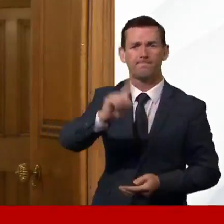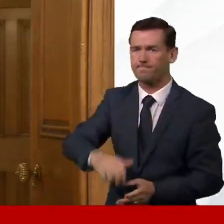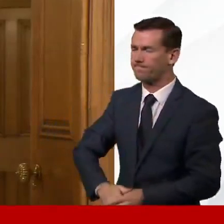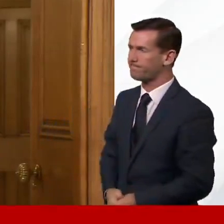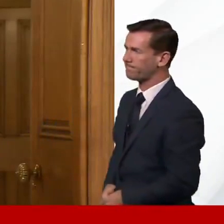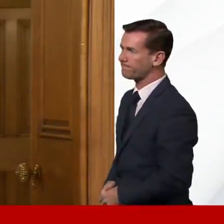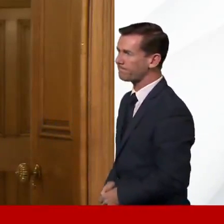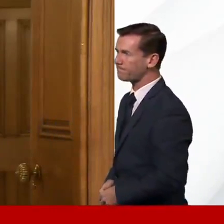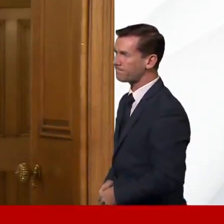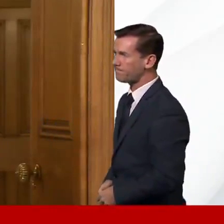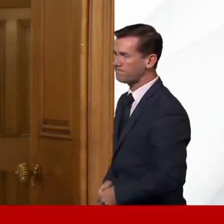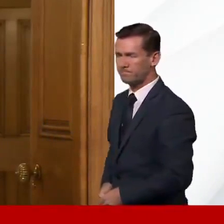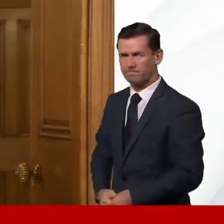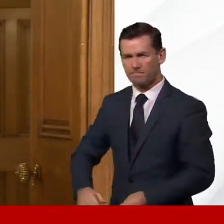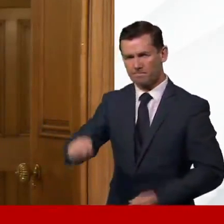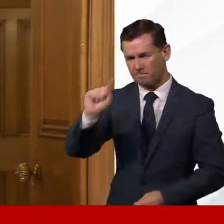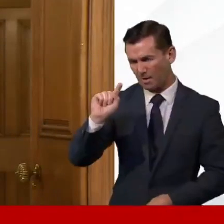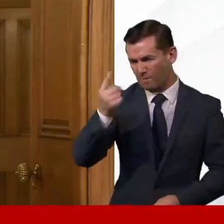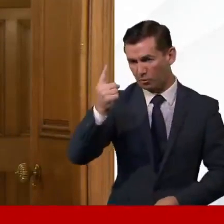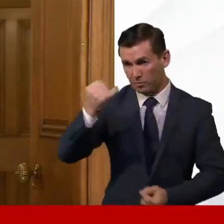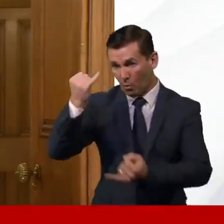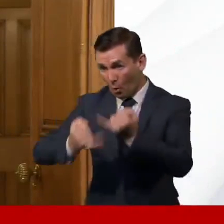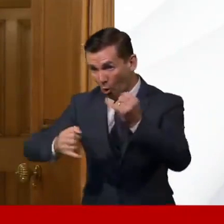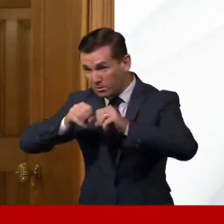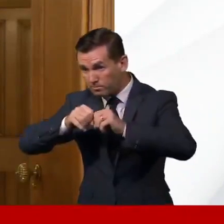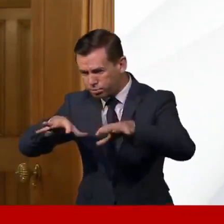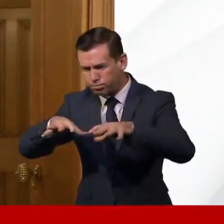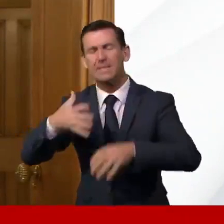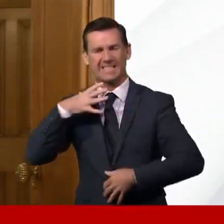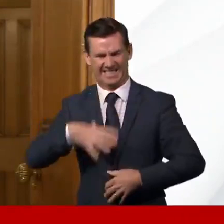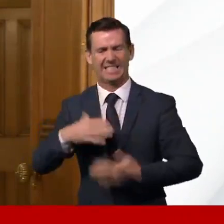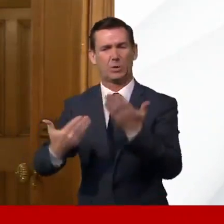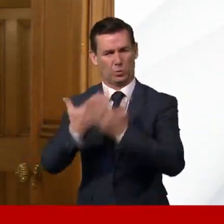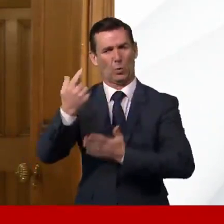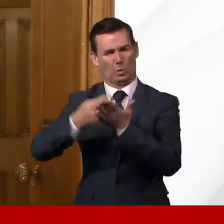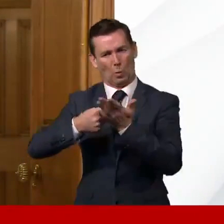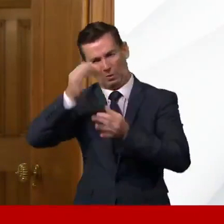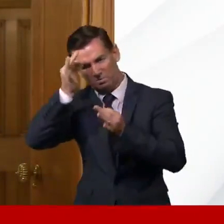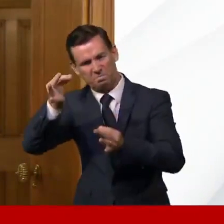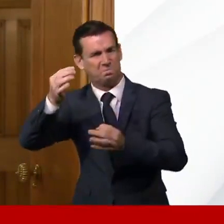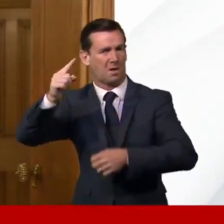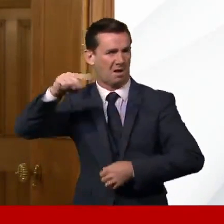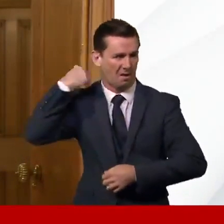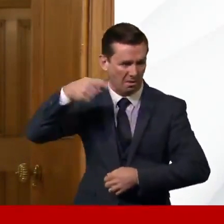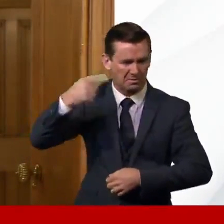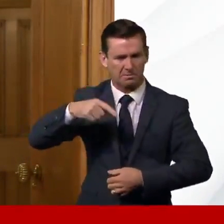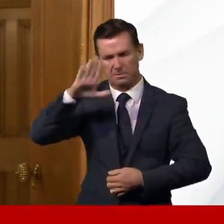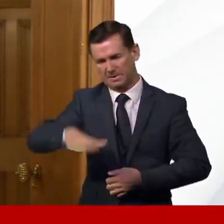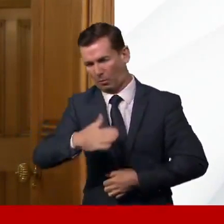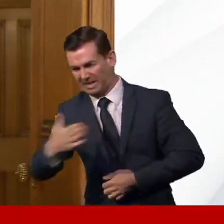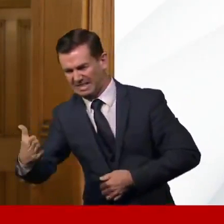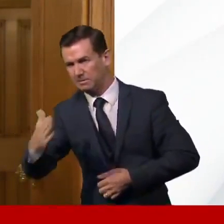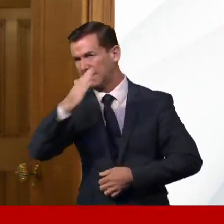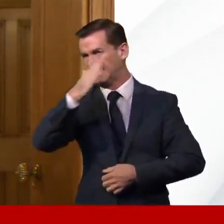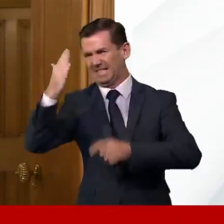Introduce new restrictions in the most affected areas, specifically those parts of London, the South East and the East of England, which are